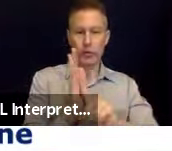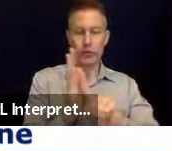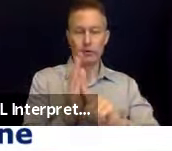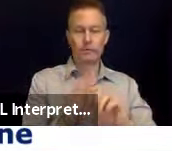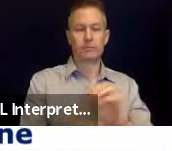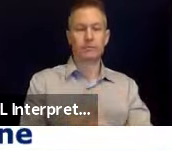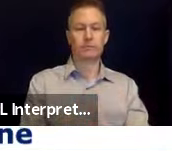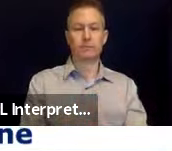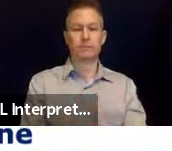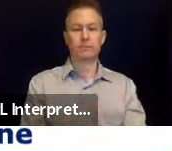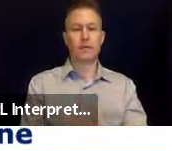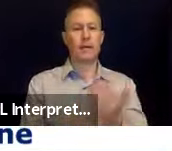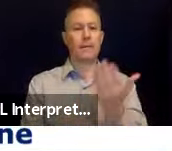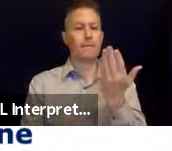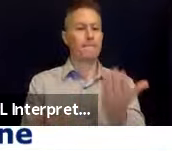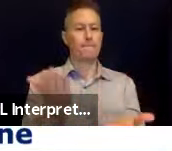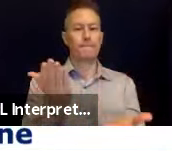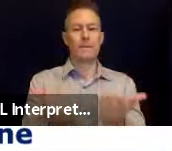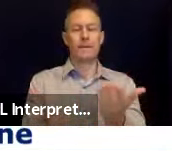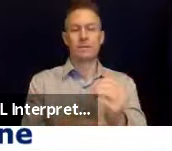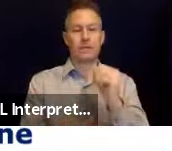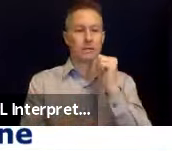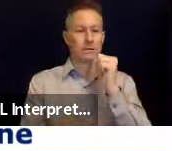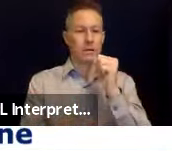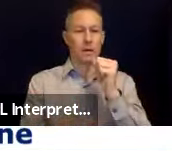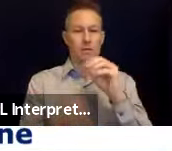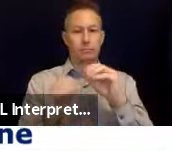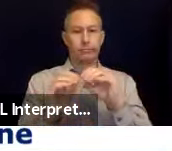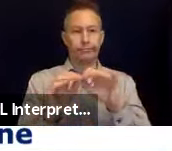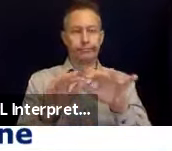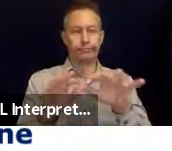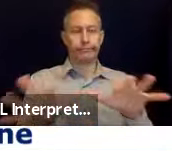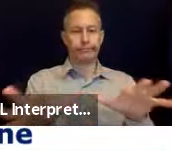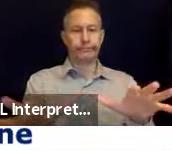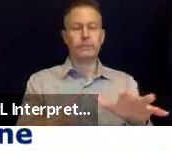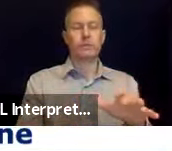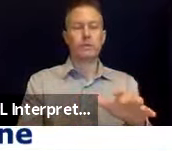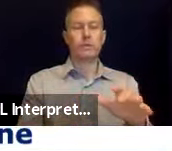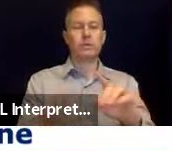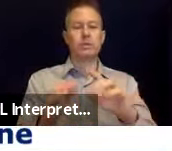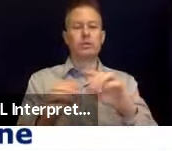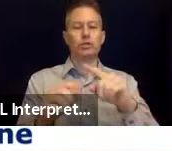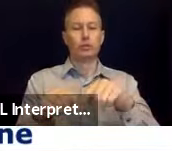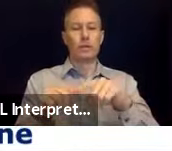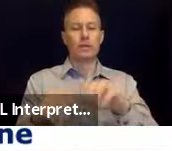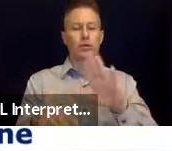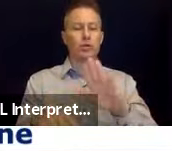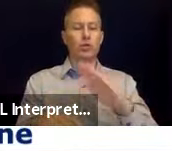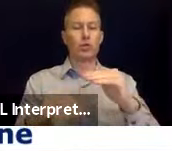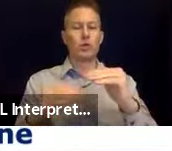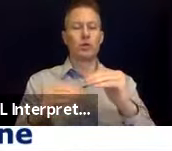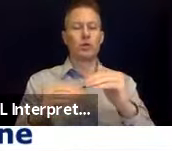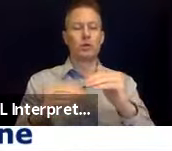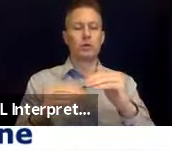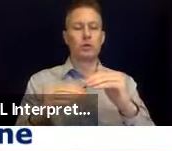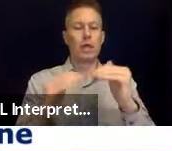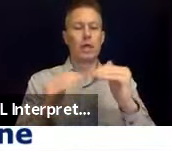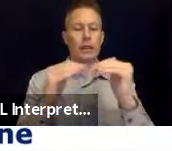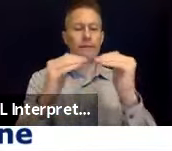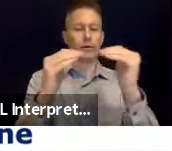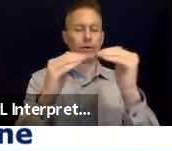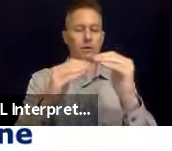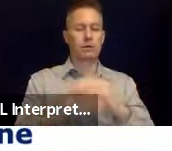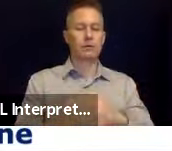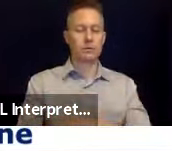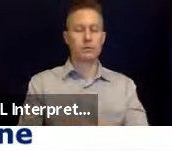it may not reach everyone, as Jen had mentioned, because of the level of setting that it was set for. So, it wouldn't override an actual